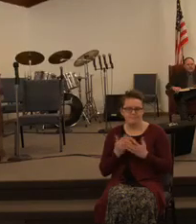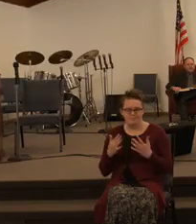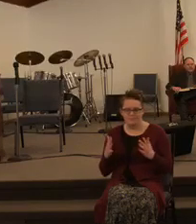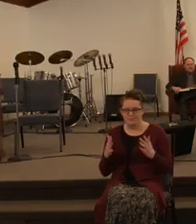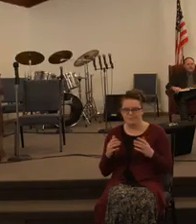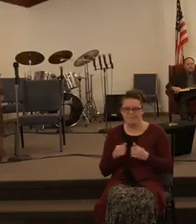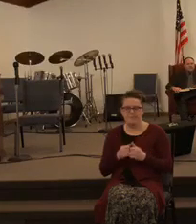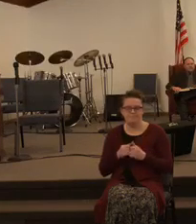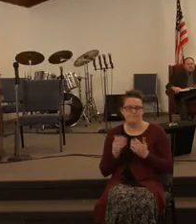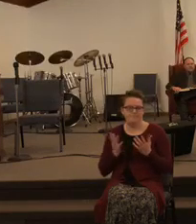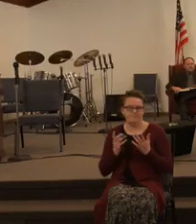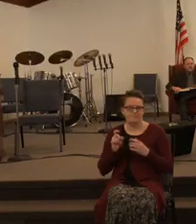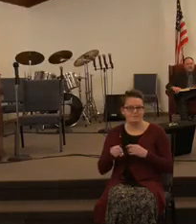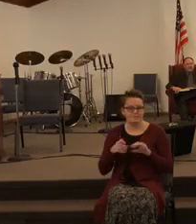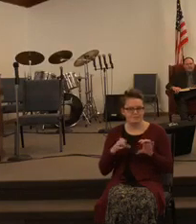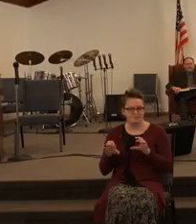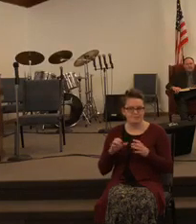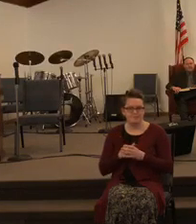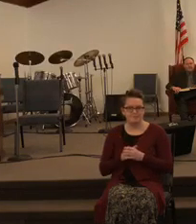what it was intended to do